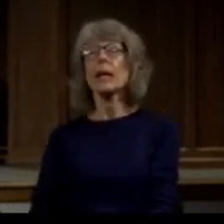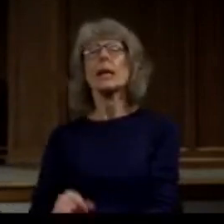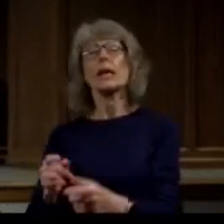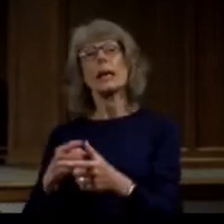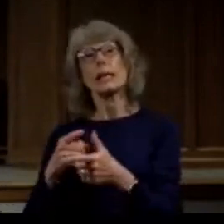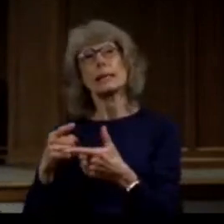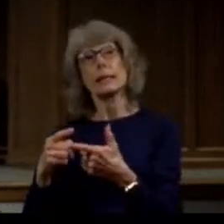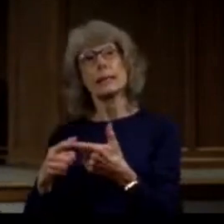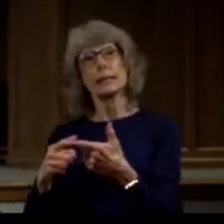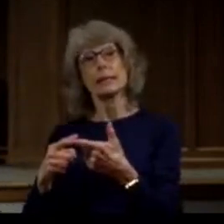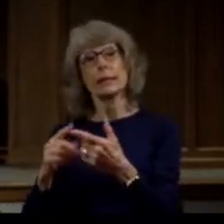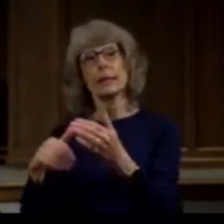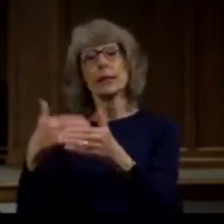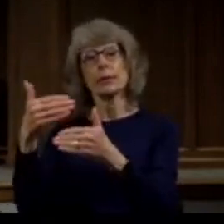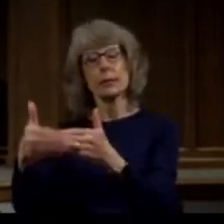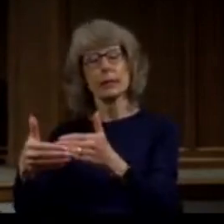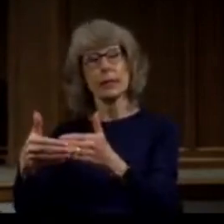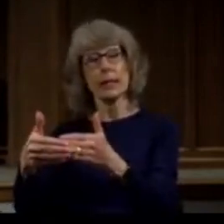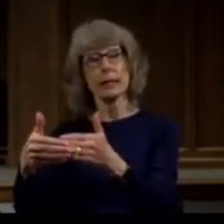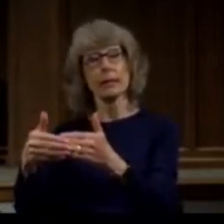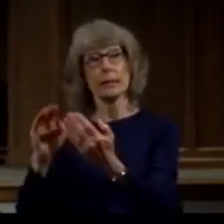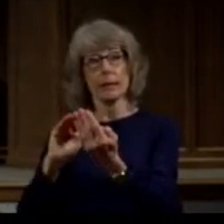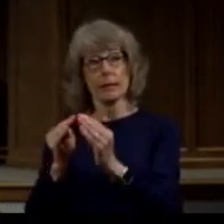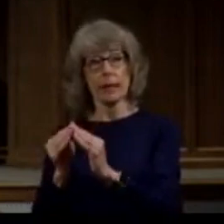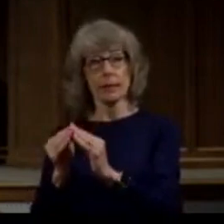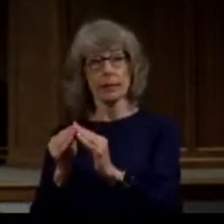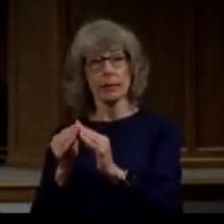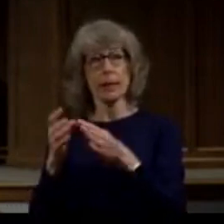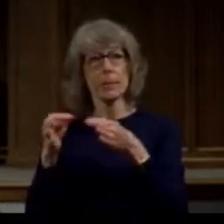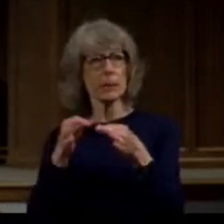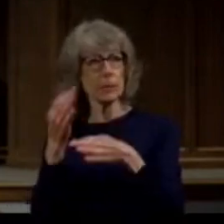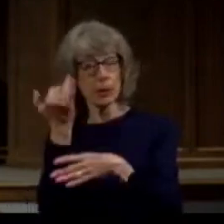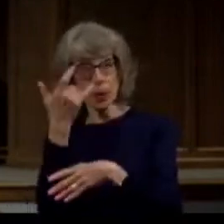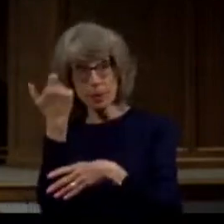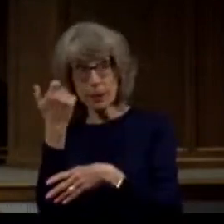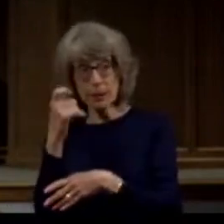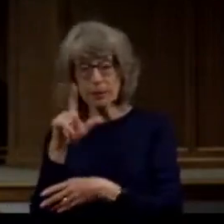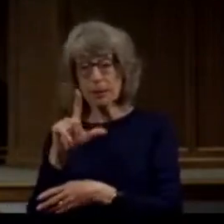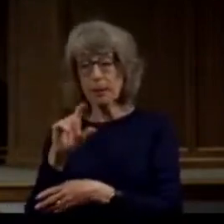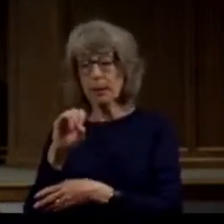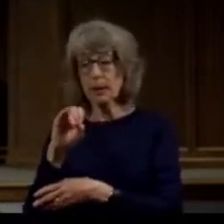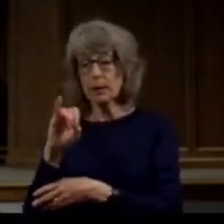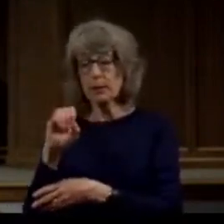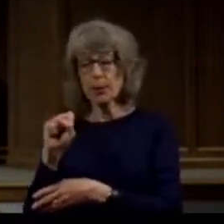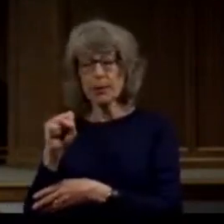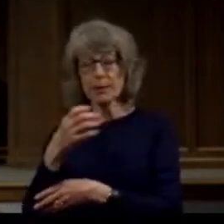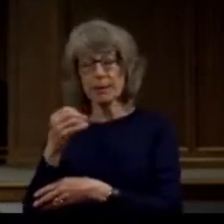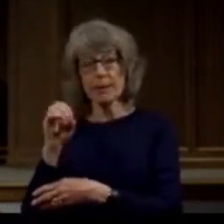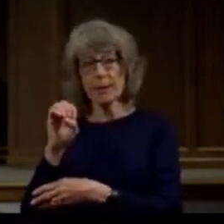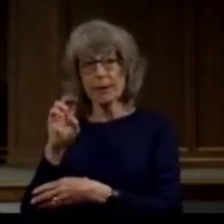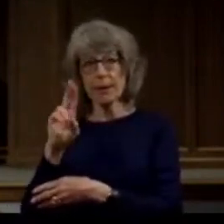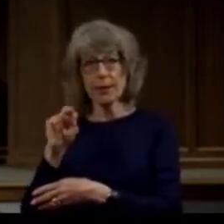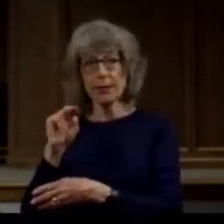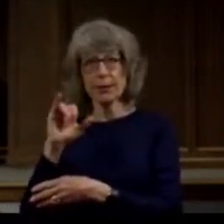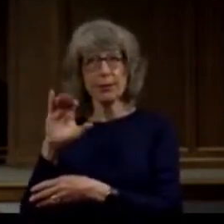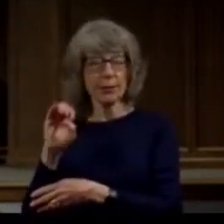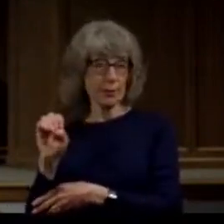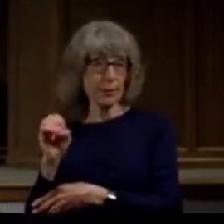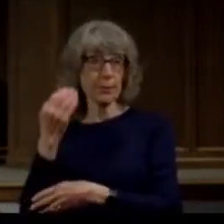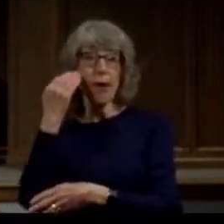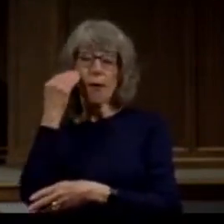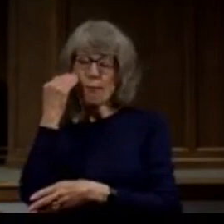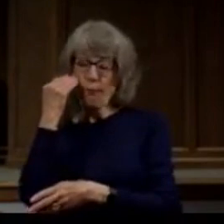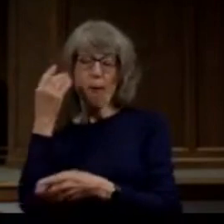to the next town. Now I'm saying this to you because Lois and Eunice would have known what happened.